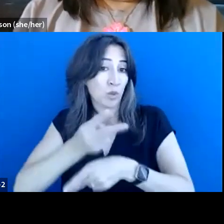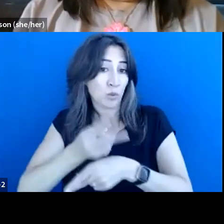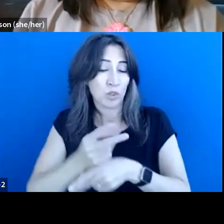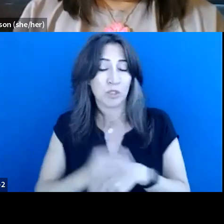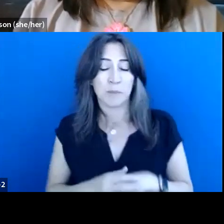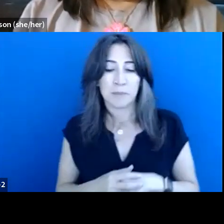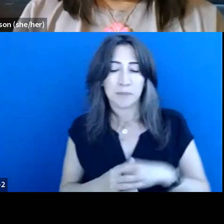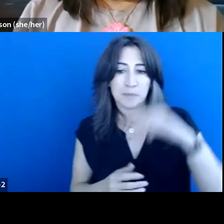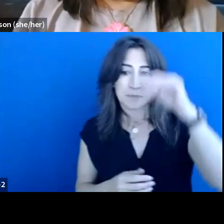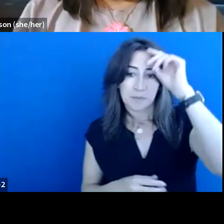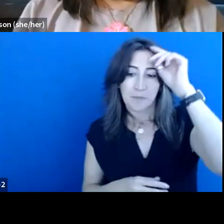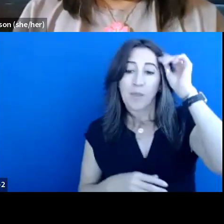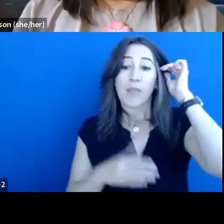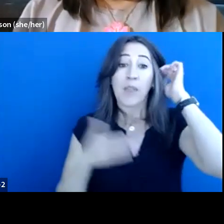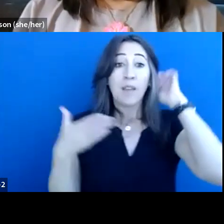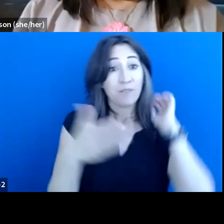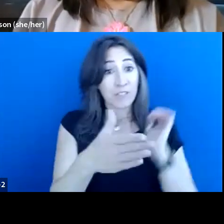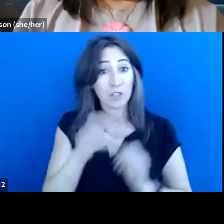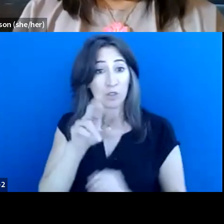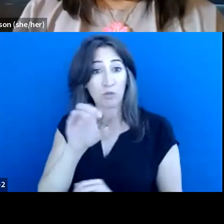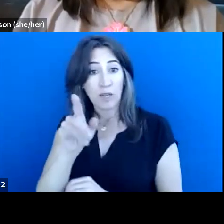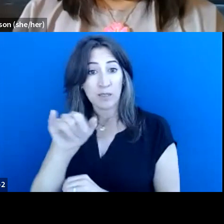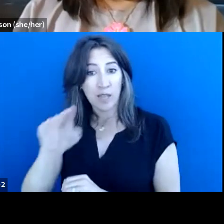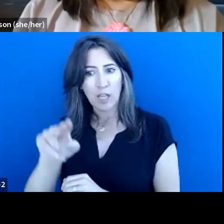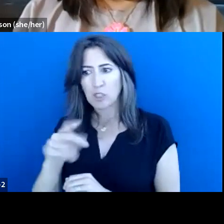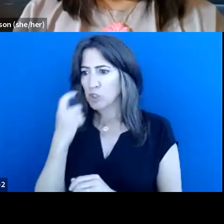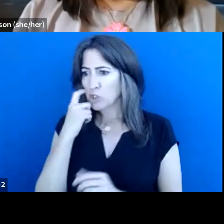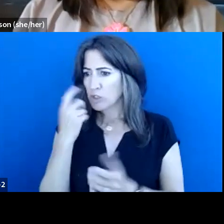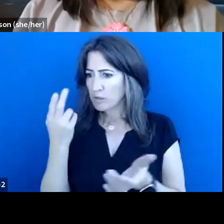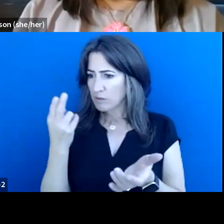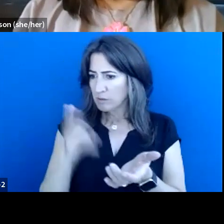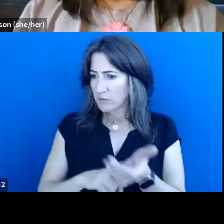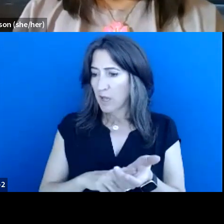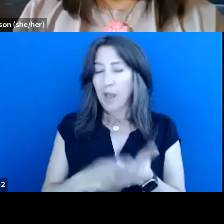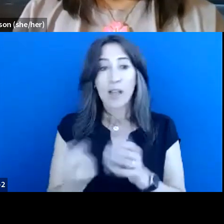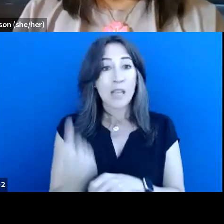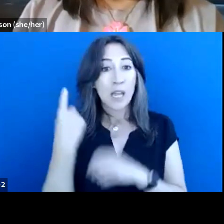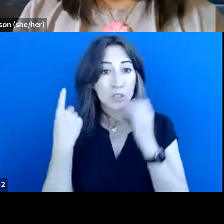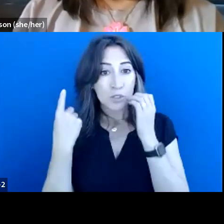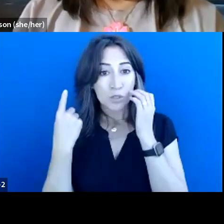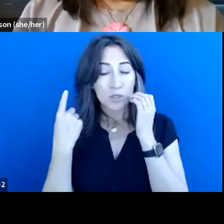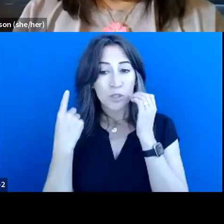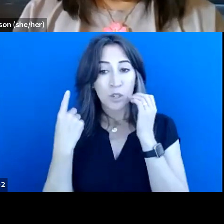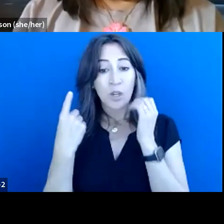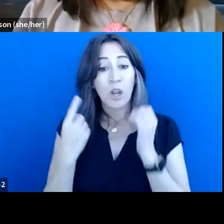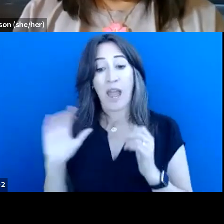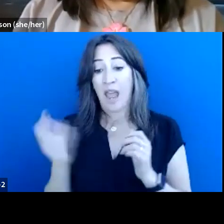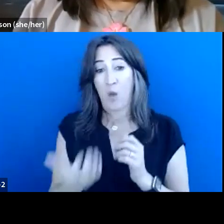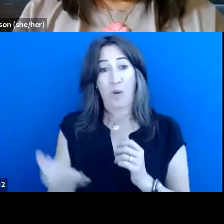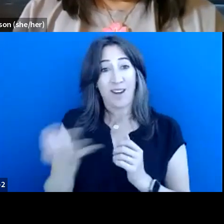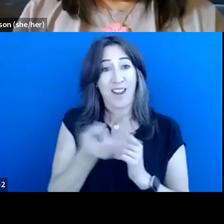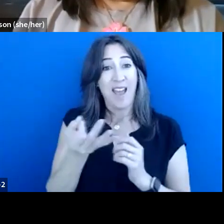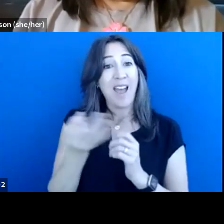it was signed off last year. I think, uh, um, it was done by our nine communities and